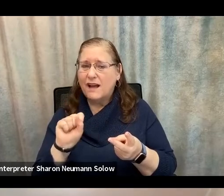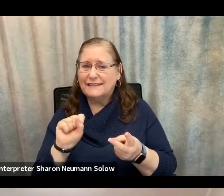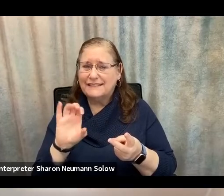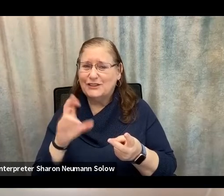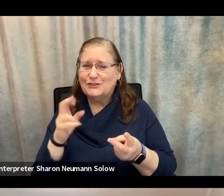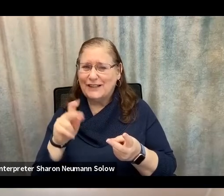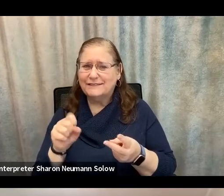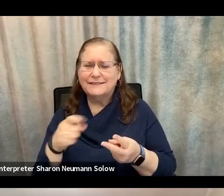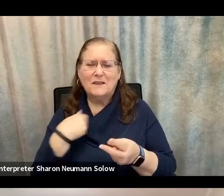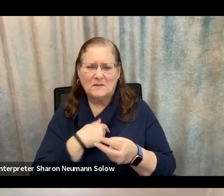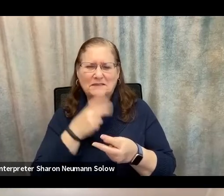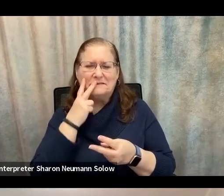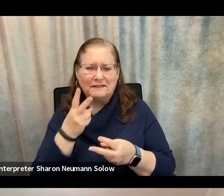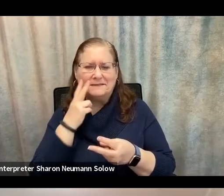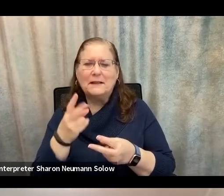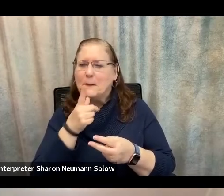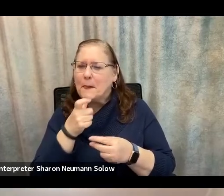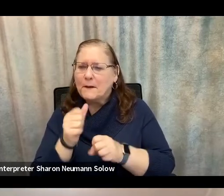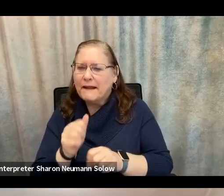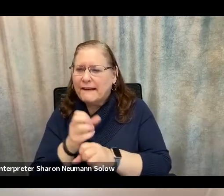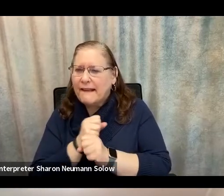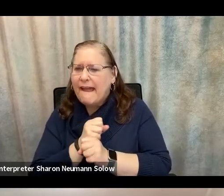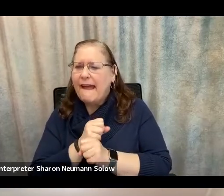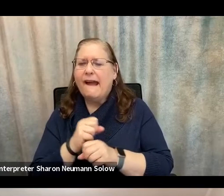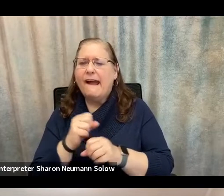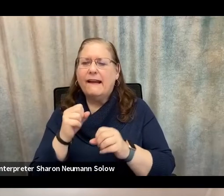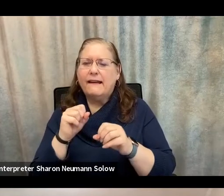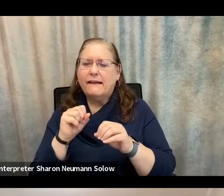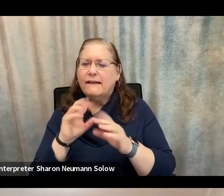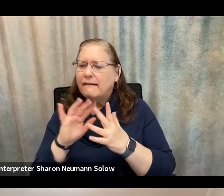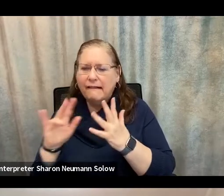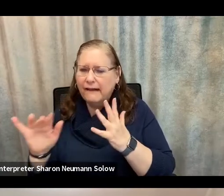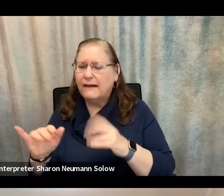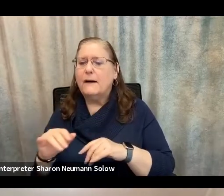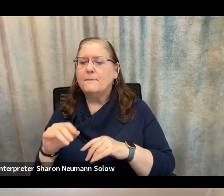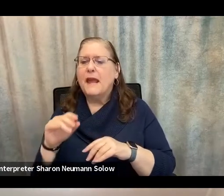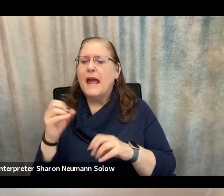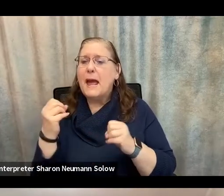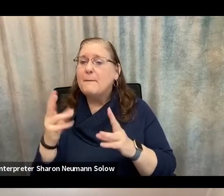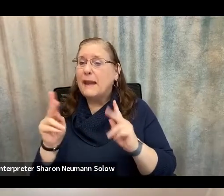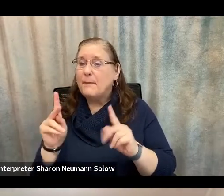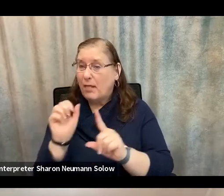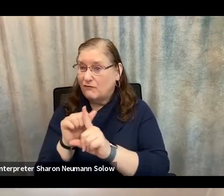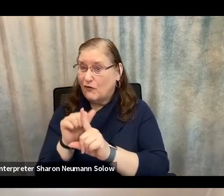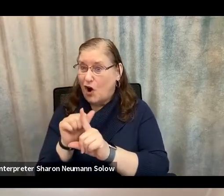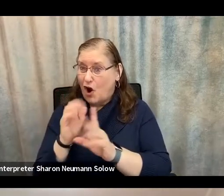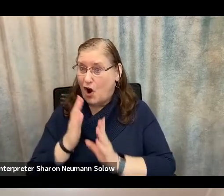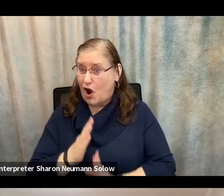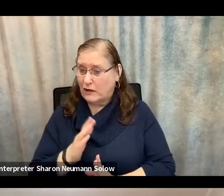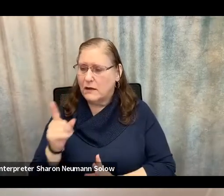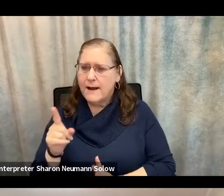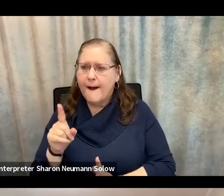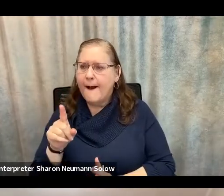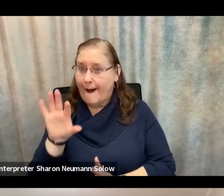who can receive them. A lot of fraudsters have latched onto that information and tried to